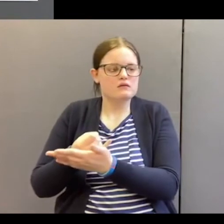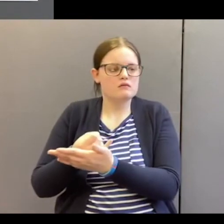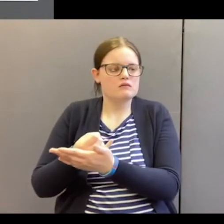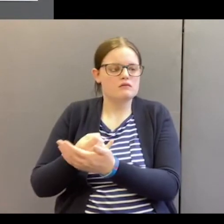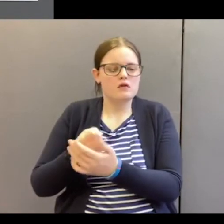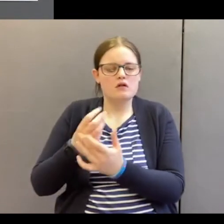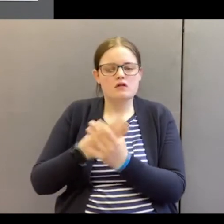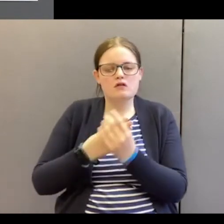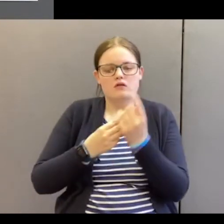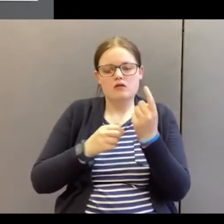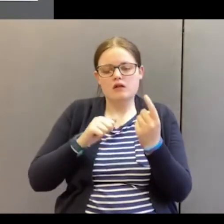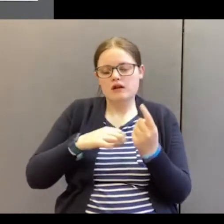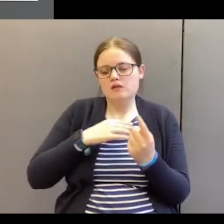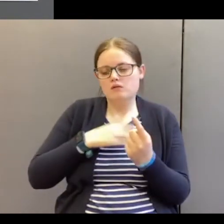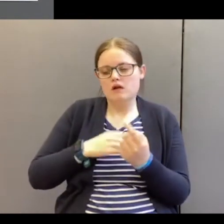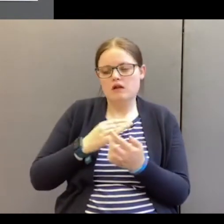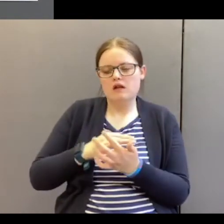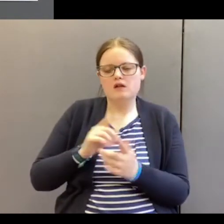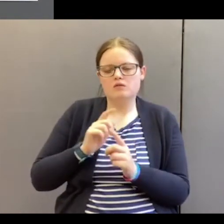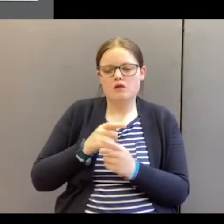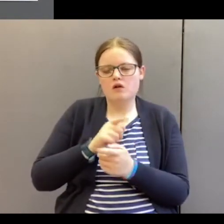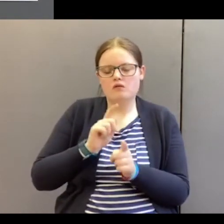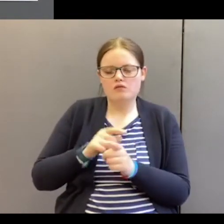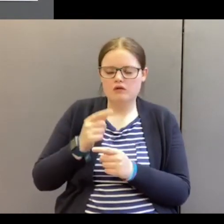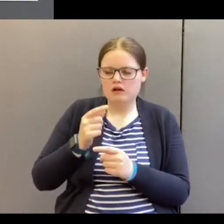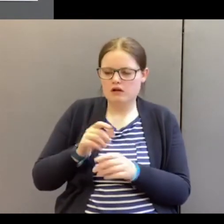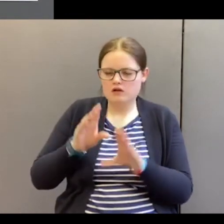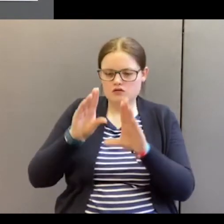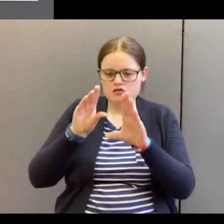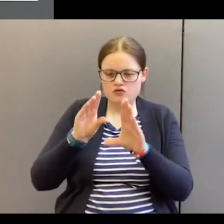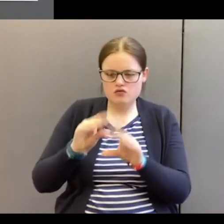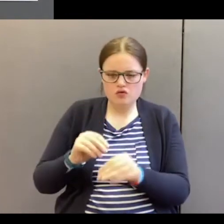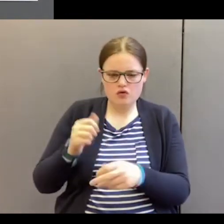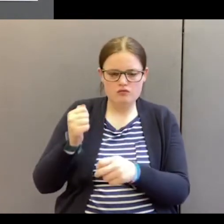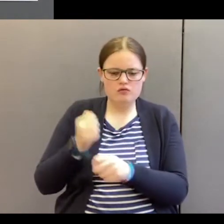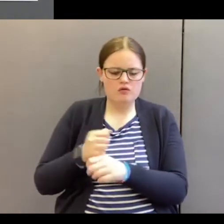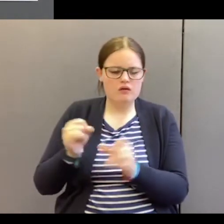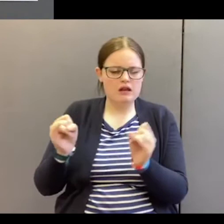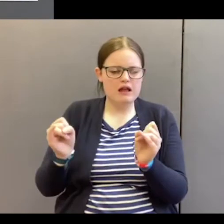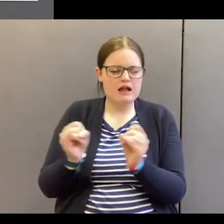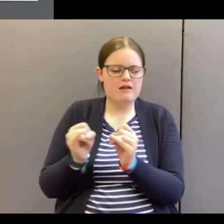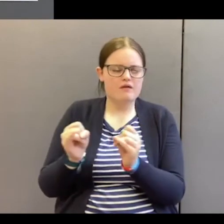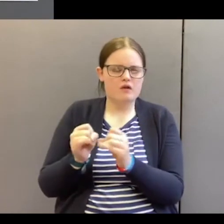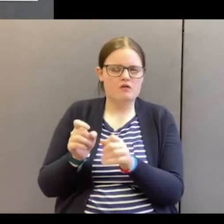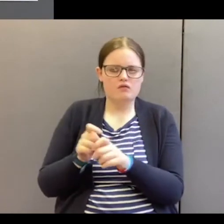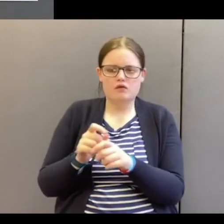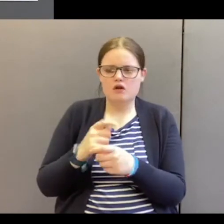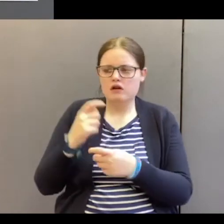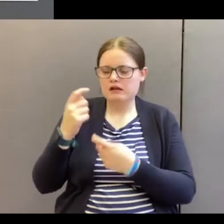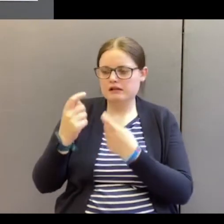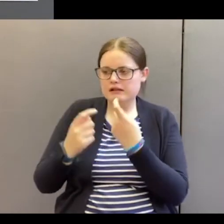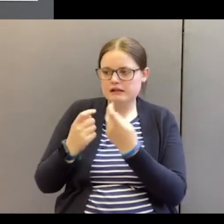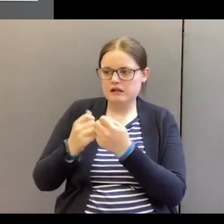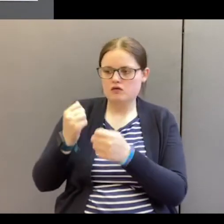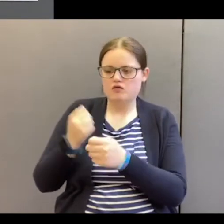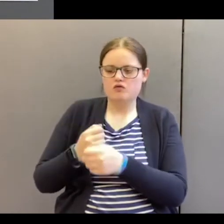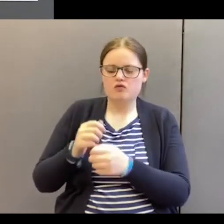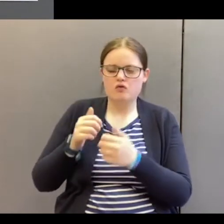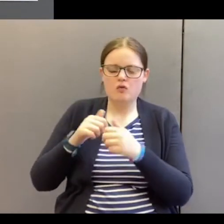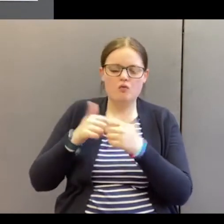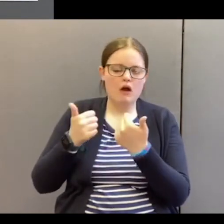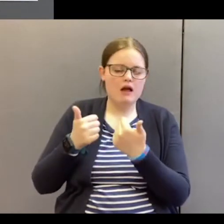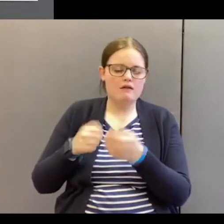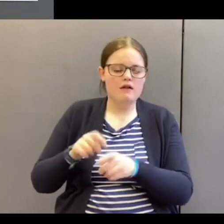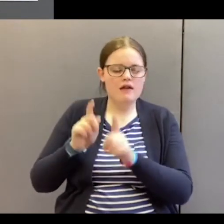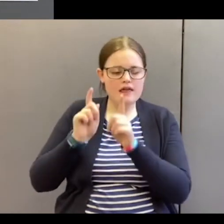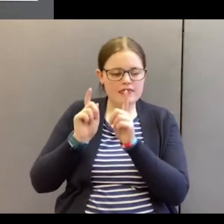will is that we would cease to do evil and seek to do well. This is the